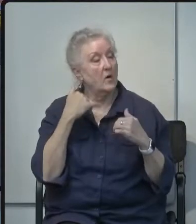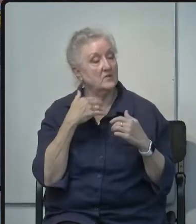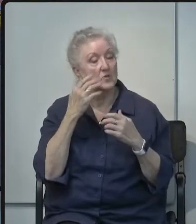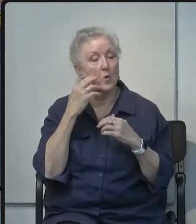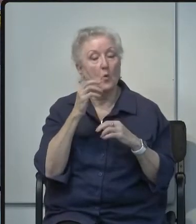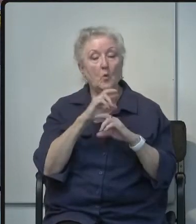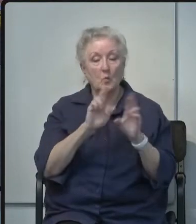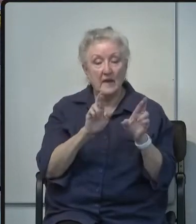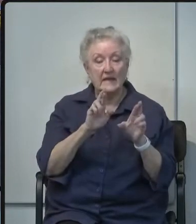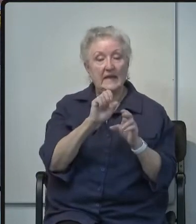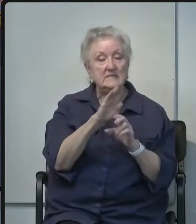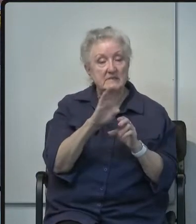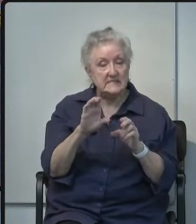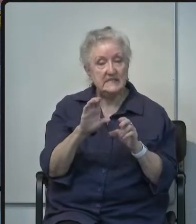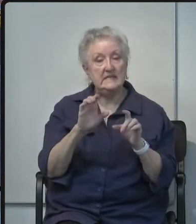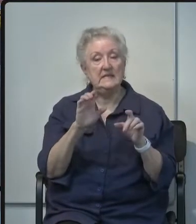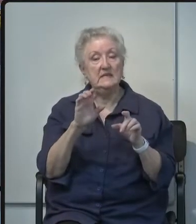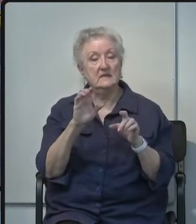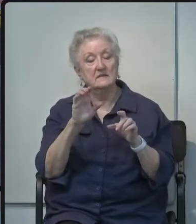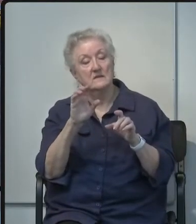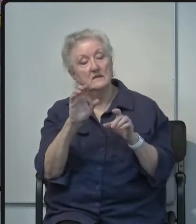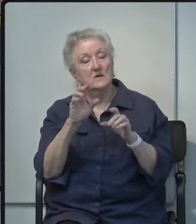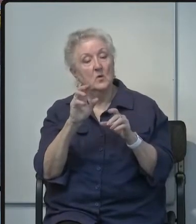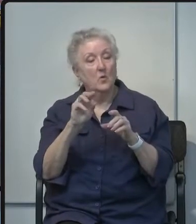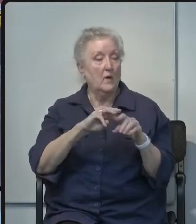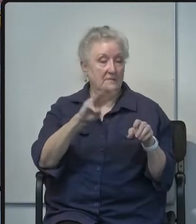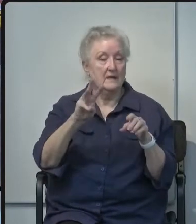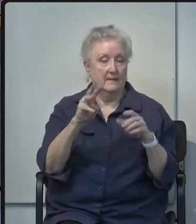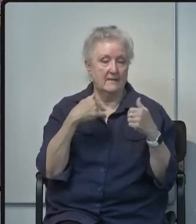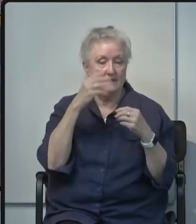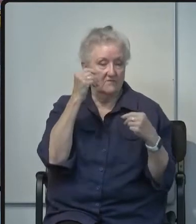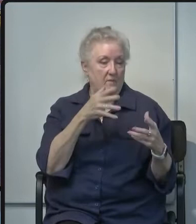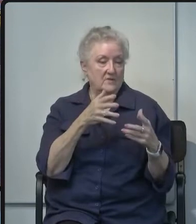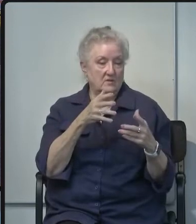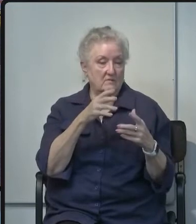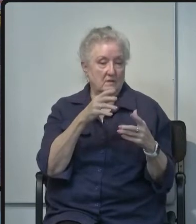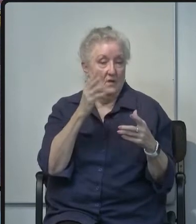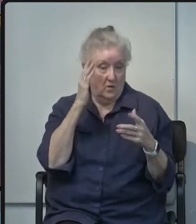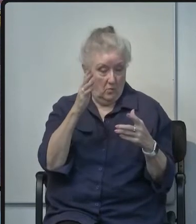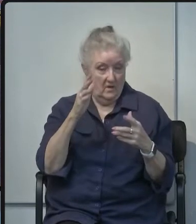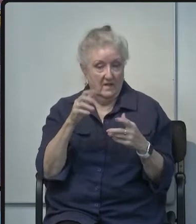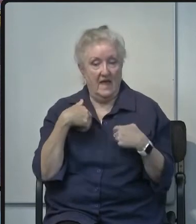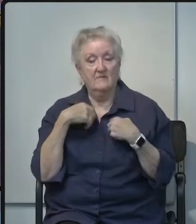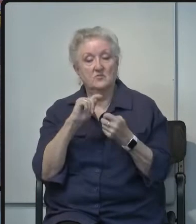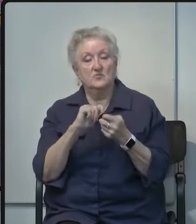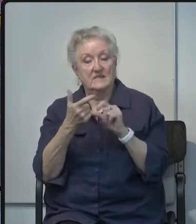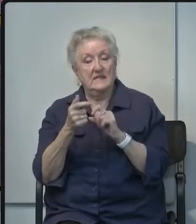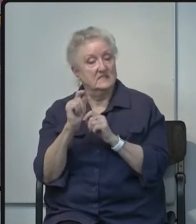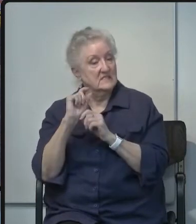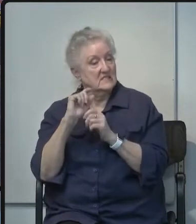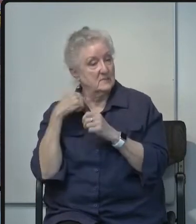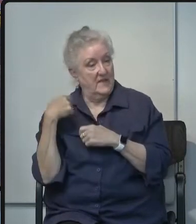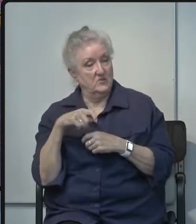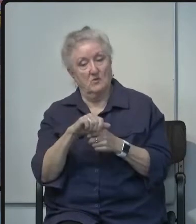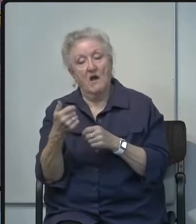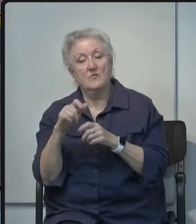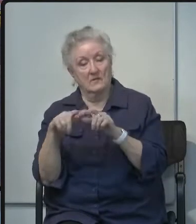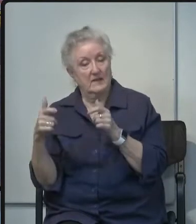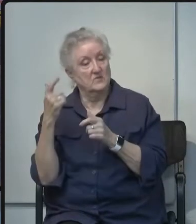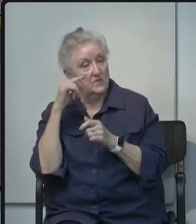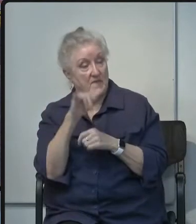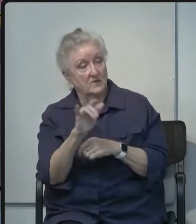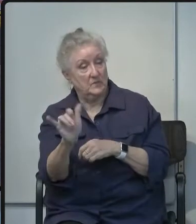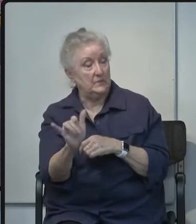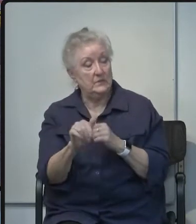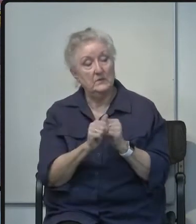website has um some new information on covet 19 up on there will there be spanish translation or other language translation for that